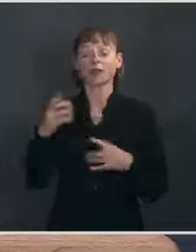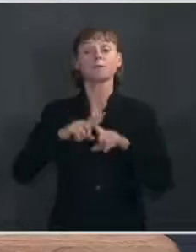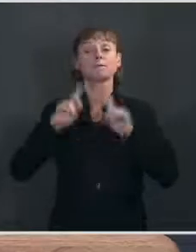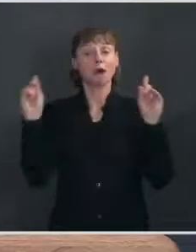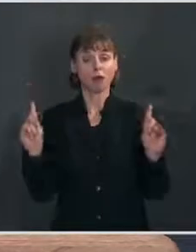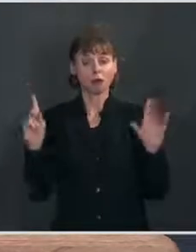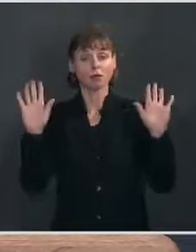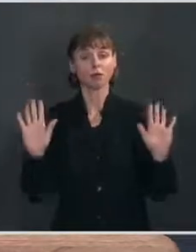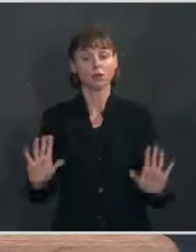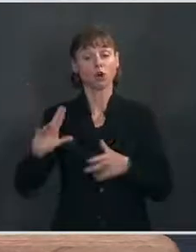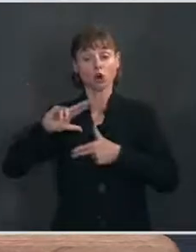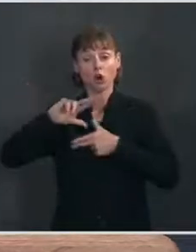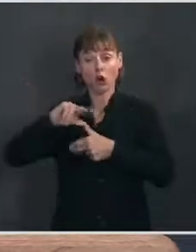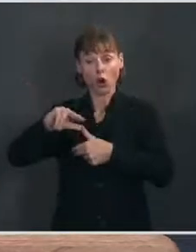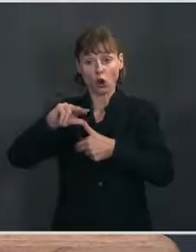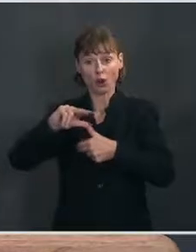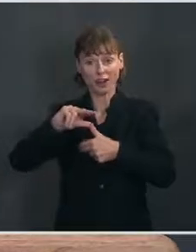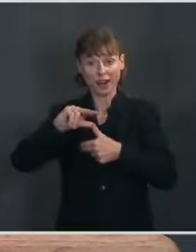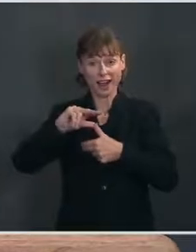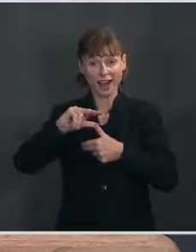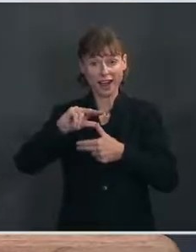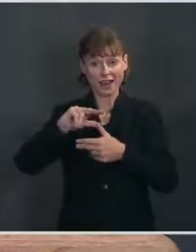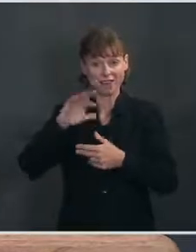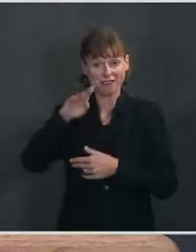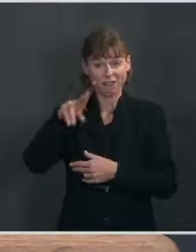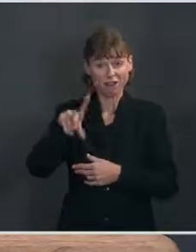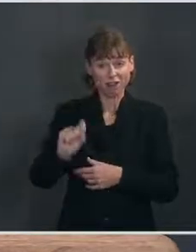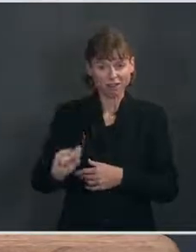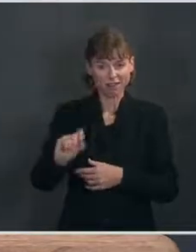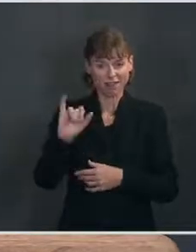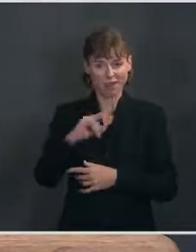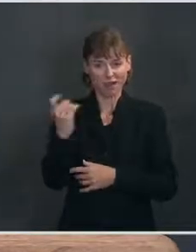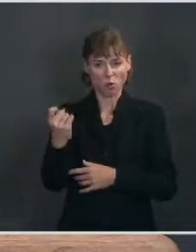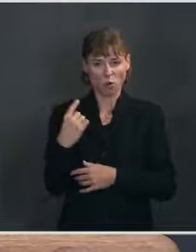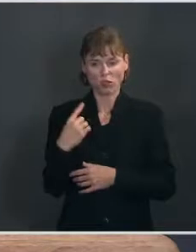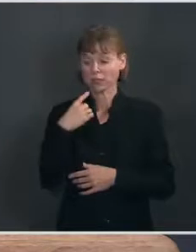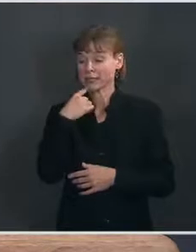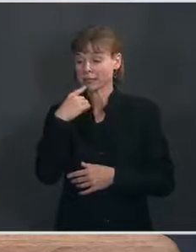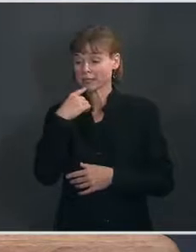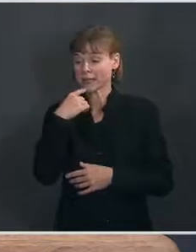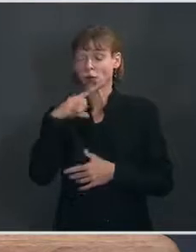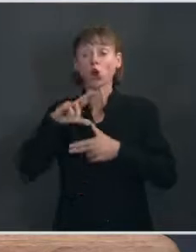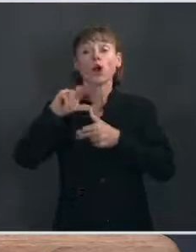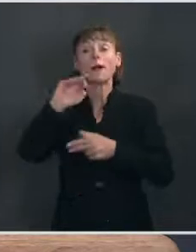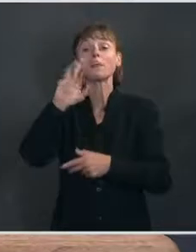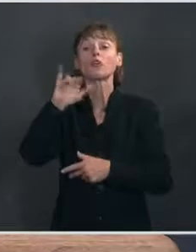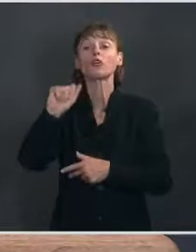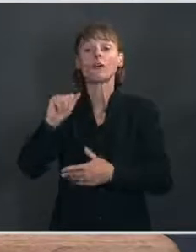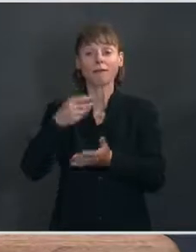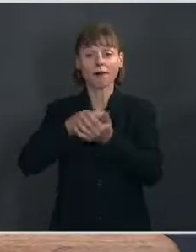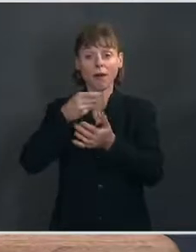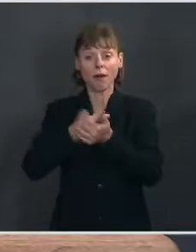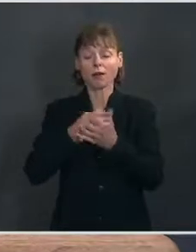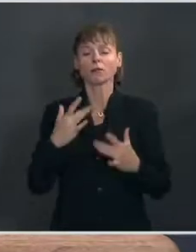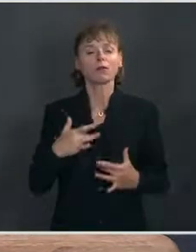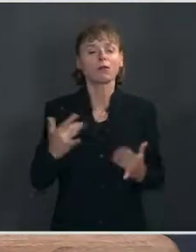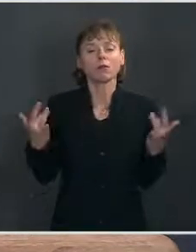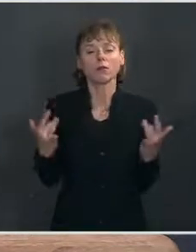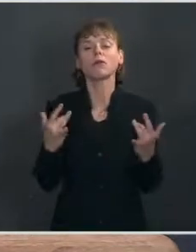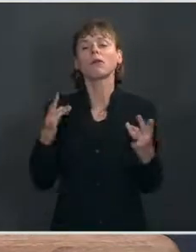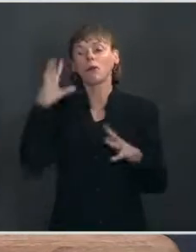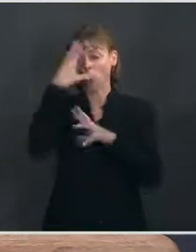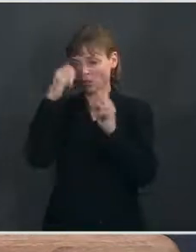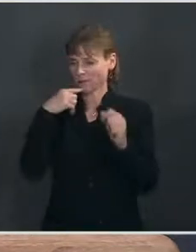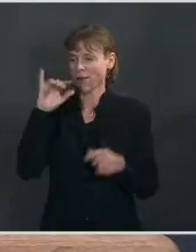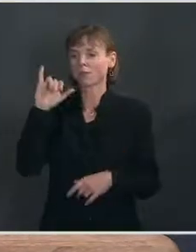Hurricane Maria funds, which was a question that was asked last week, the President has made clear the status of them, I should say, that it is a